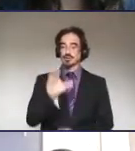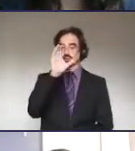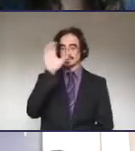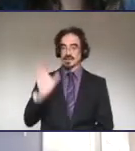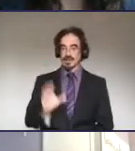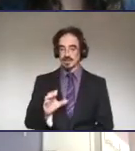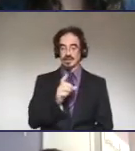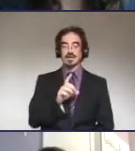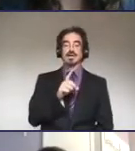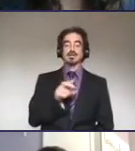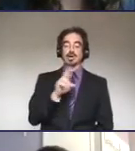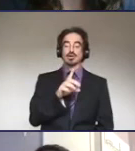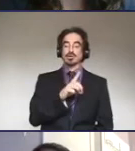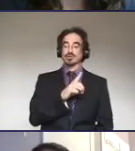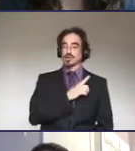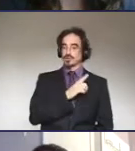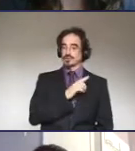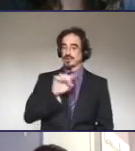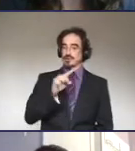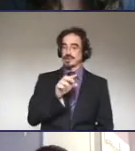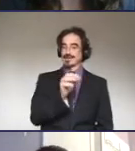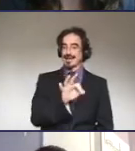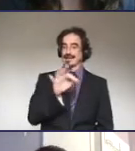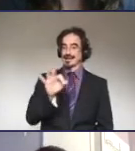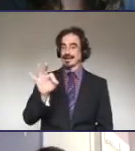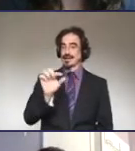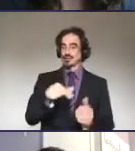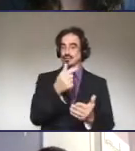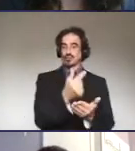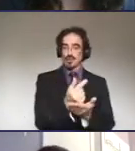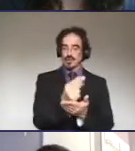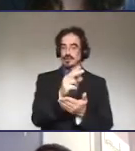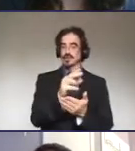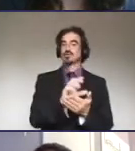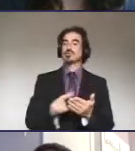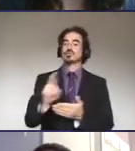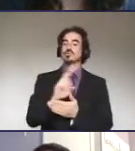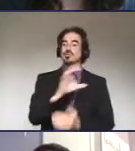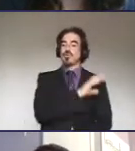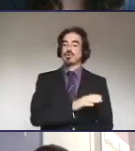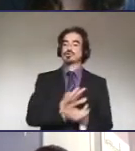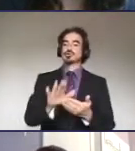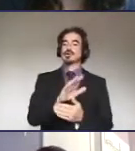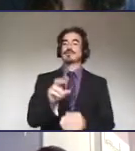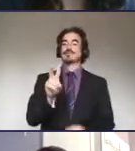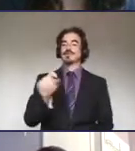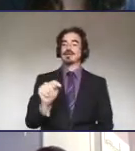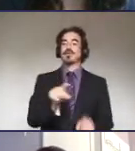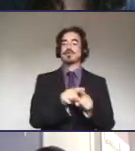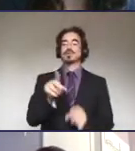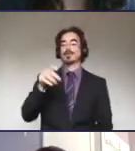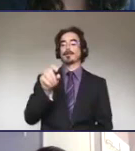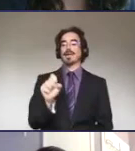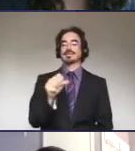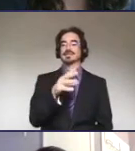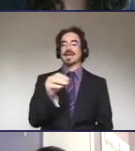Rasteter is a 1998 grad from the Ohio State University College of Veterinary Medicine. She's the owner of Pets and Stitches, a